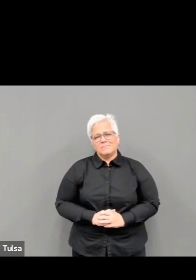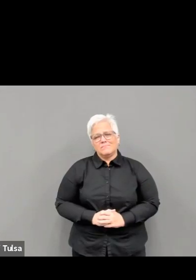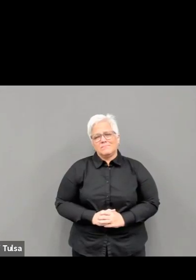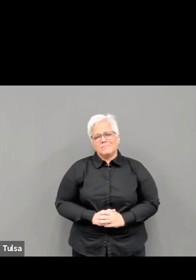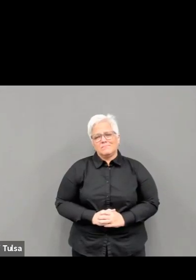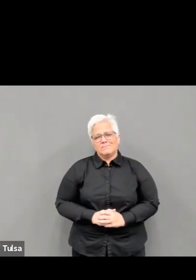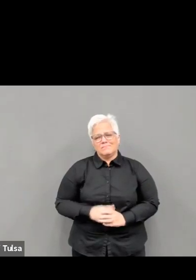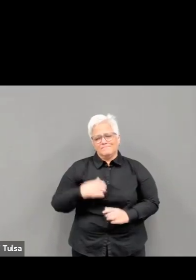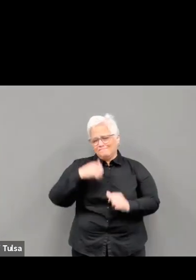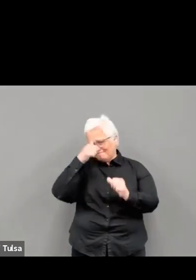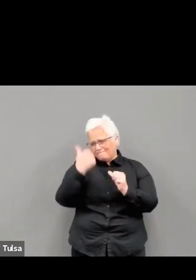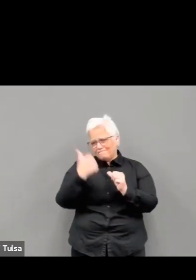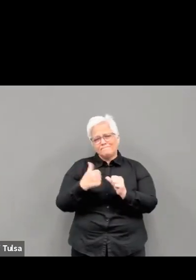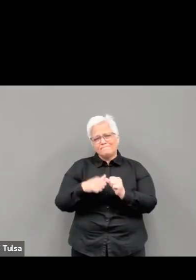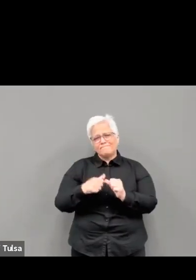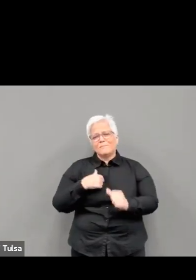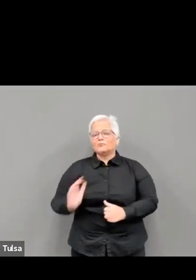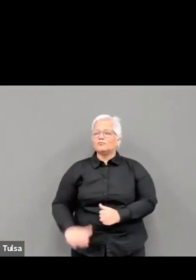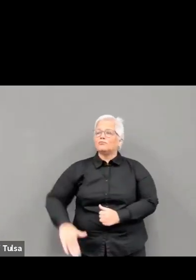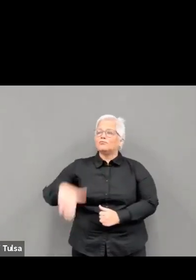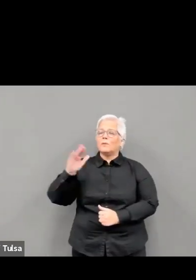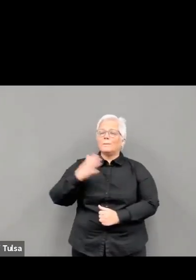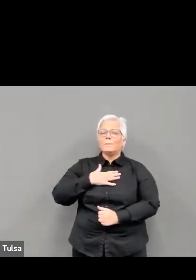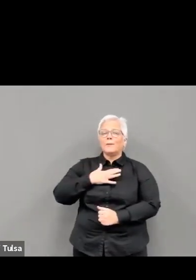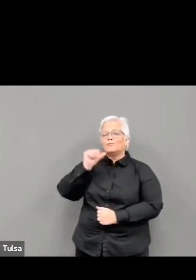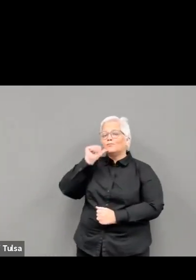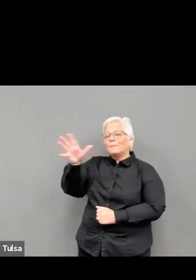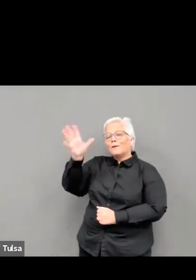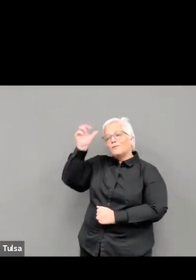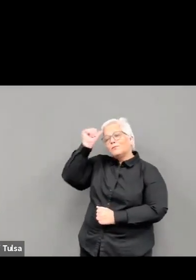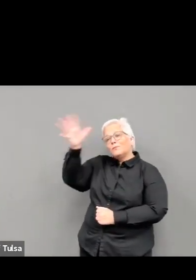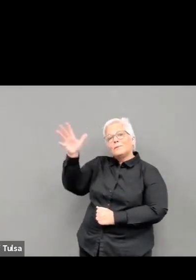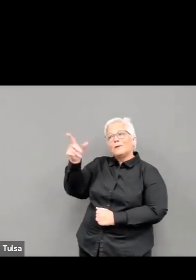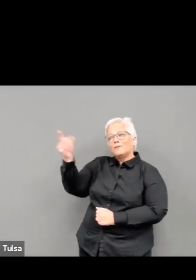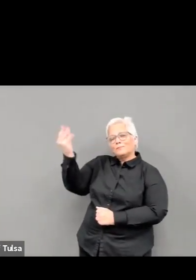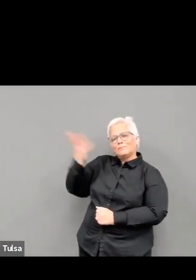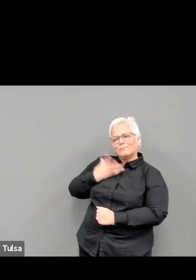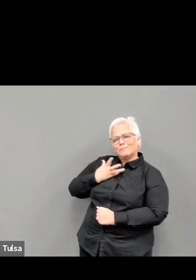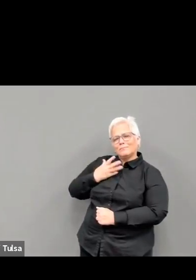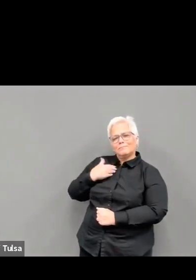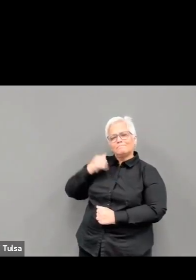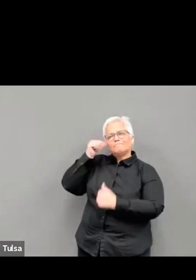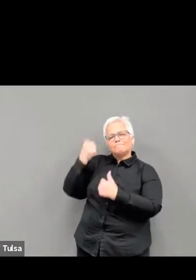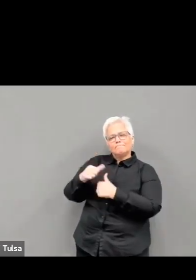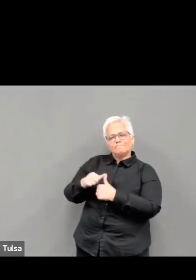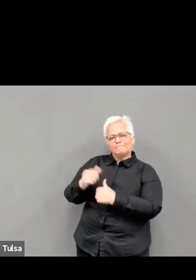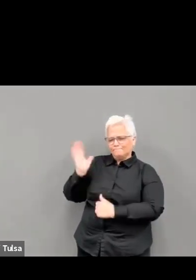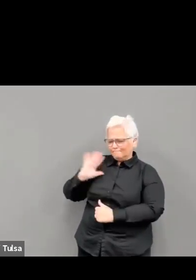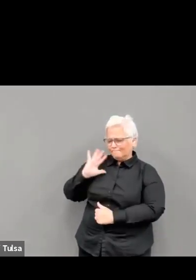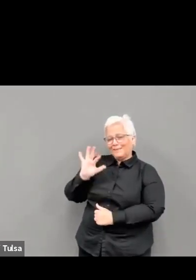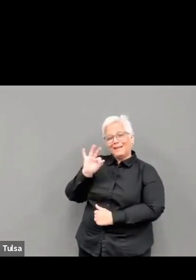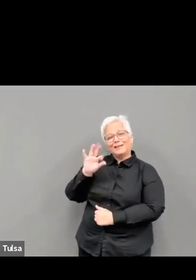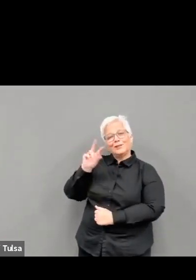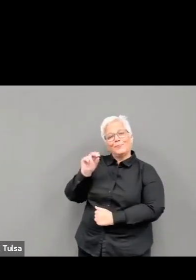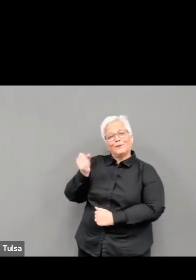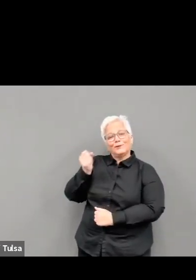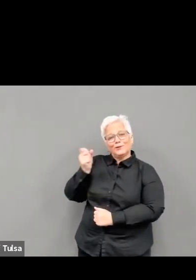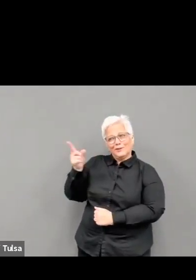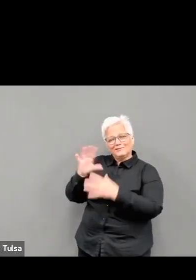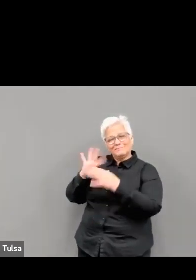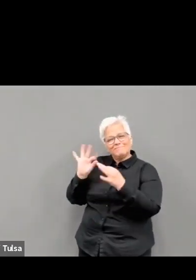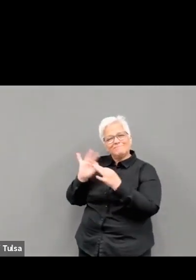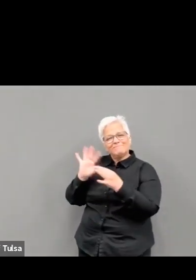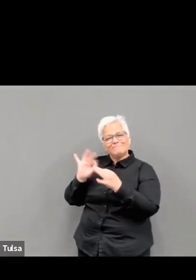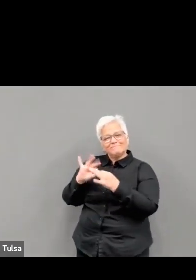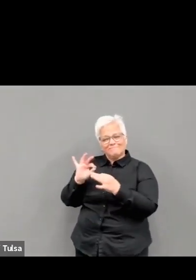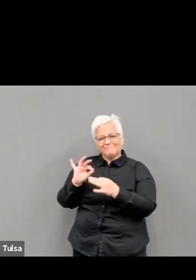community during this challenge. But there's no group of people who've done more to save the lives of